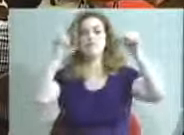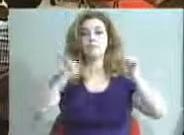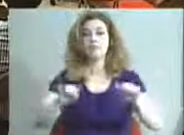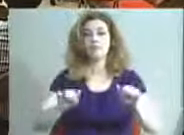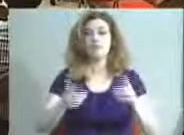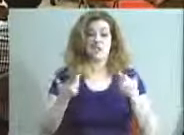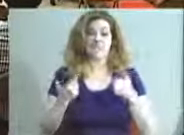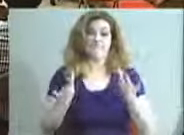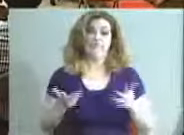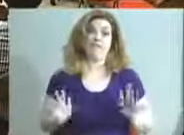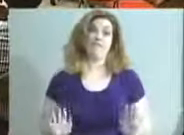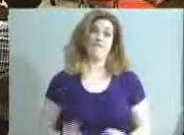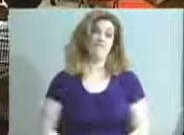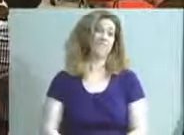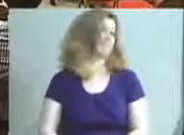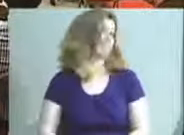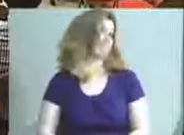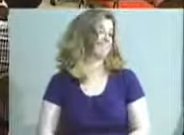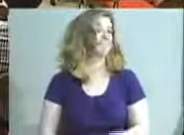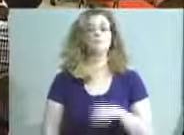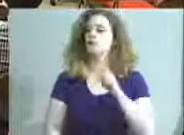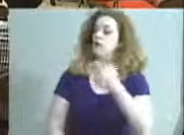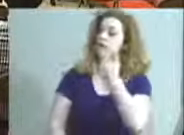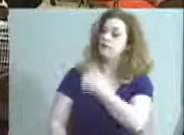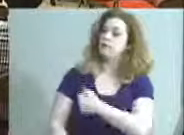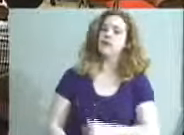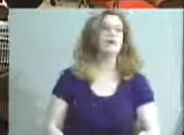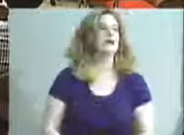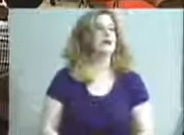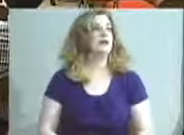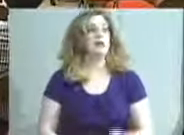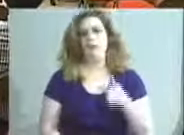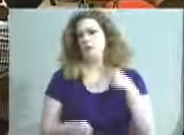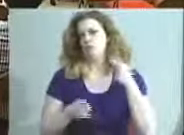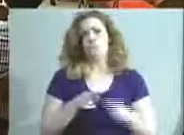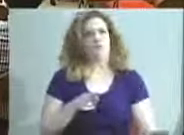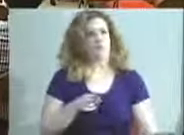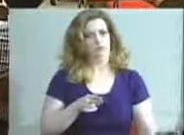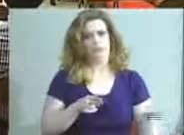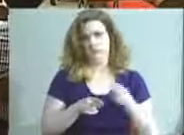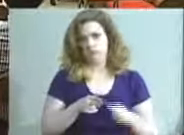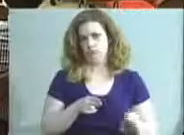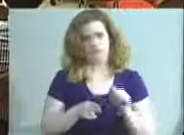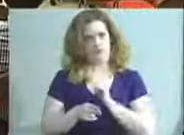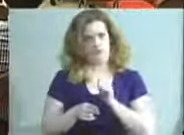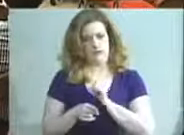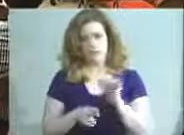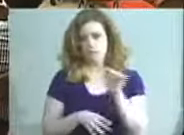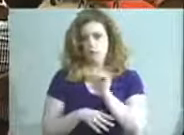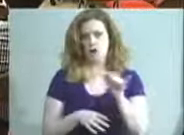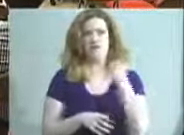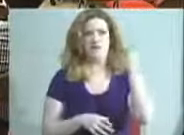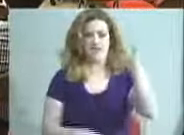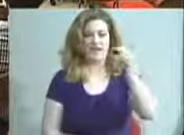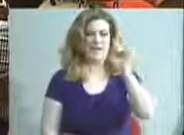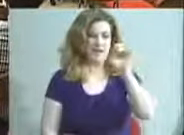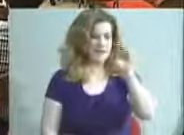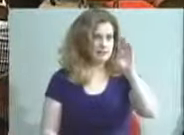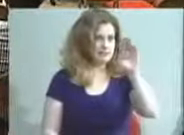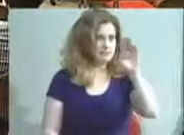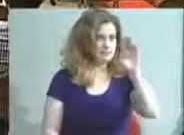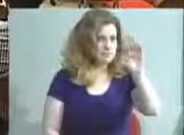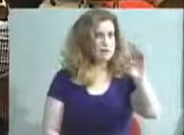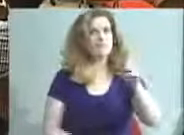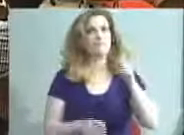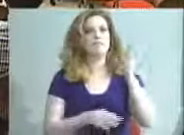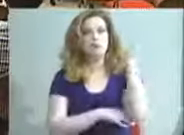that's it for me. Okay, thank you. I will be quick. I was also at the KSB presentation